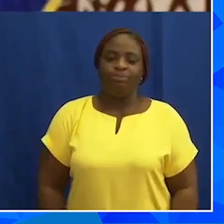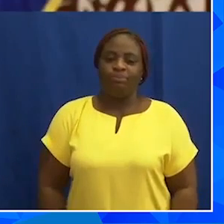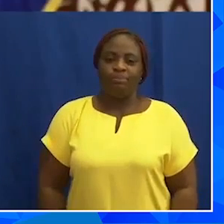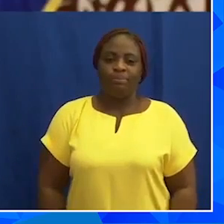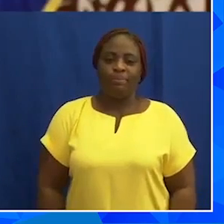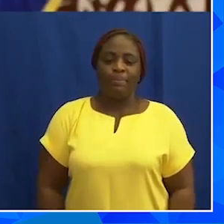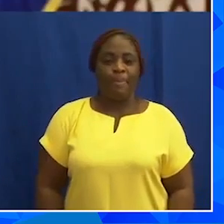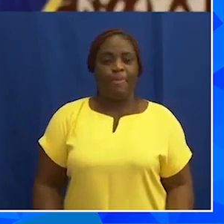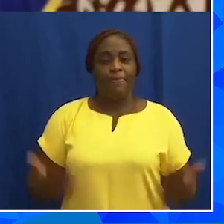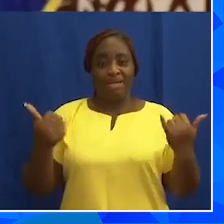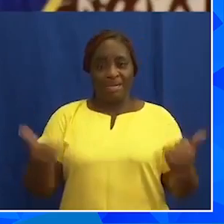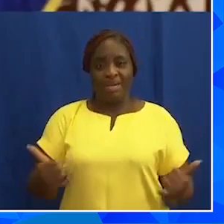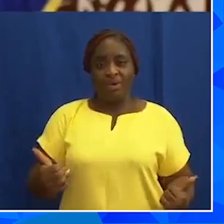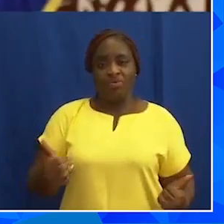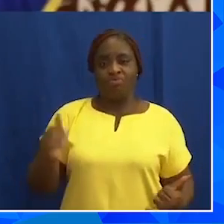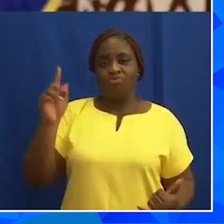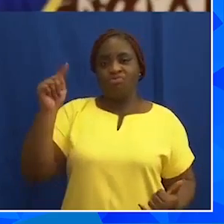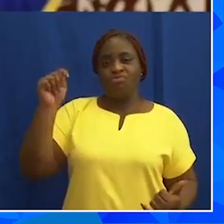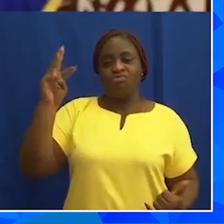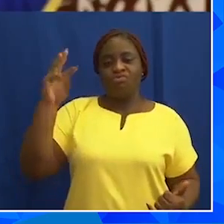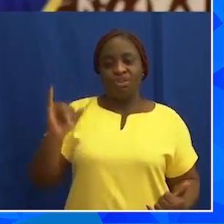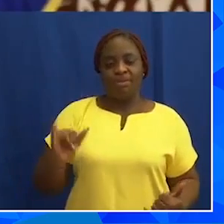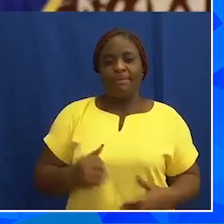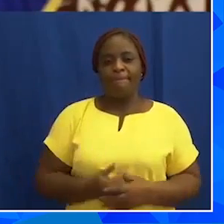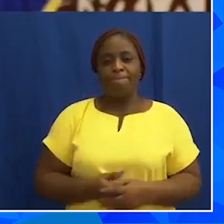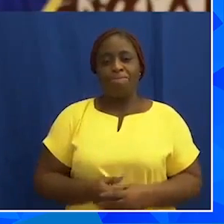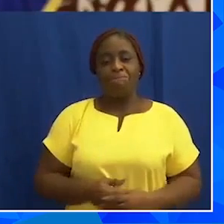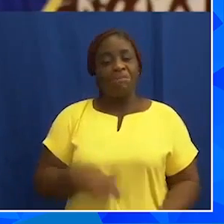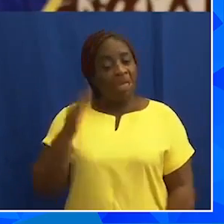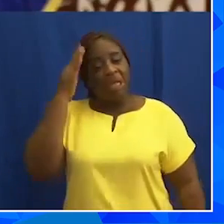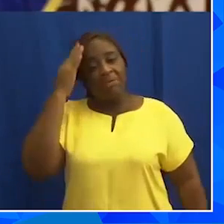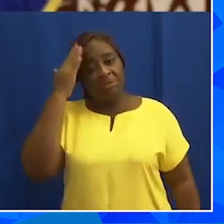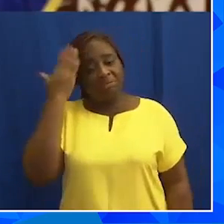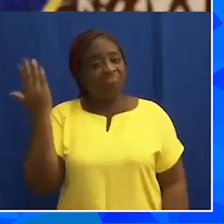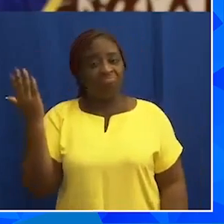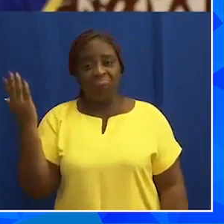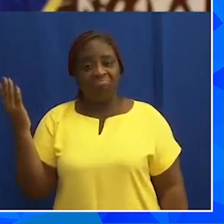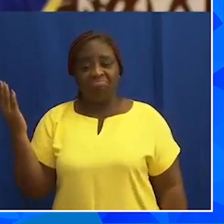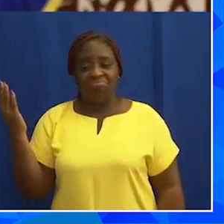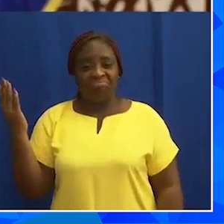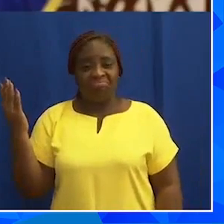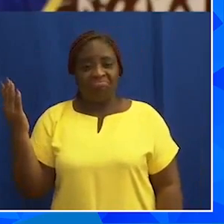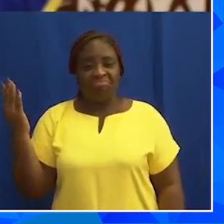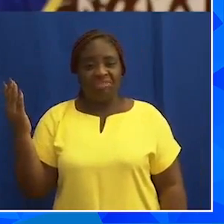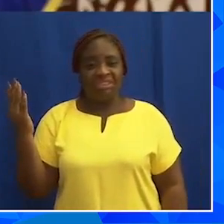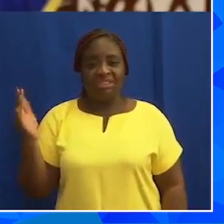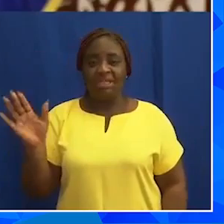And I also want assure that,